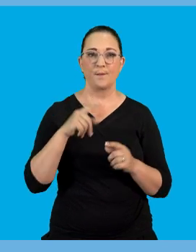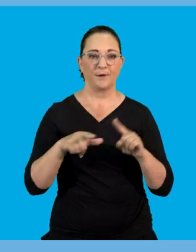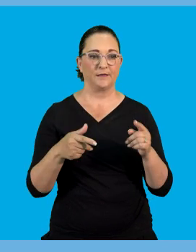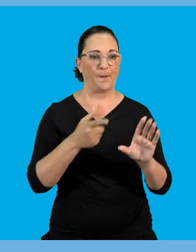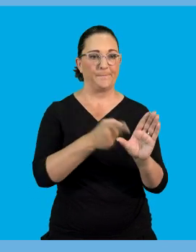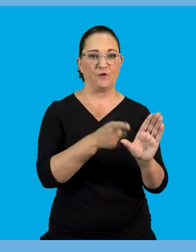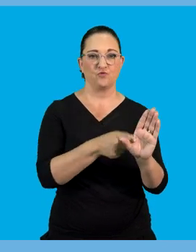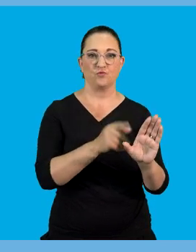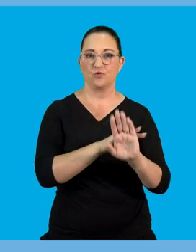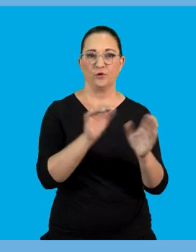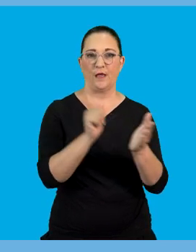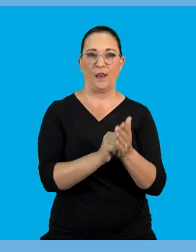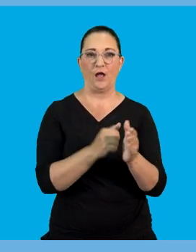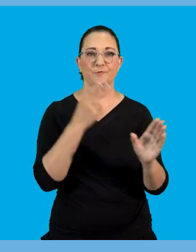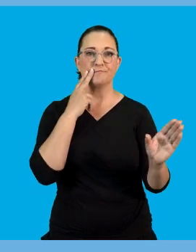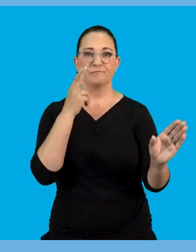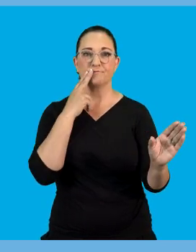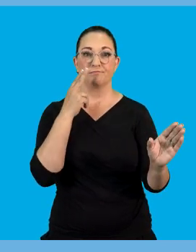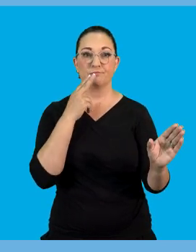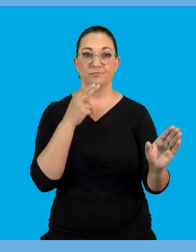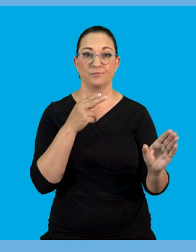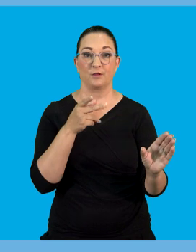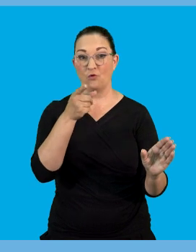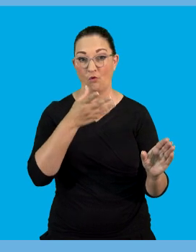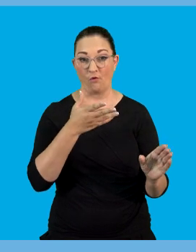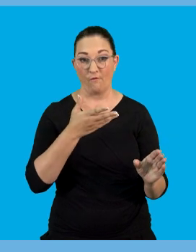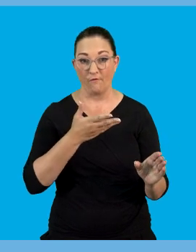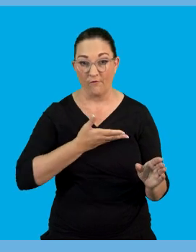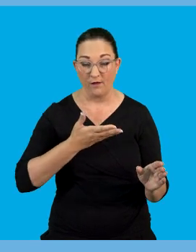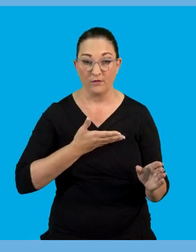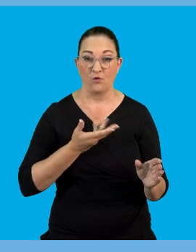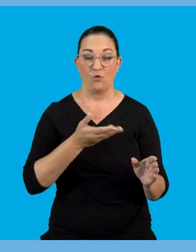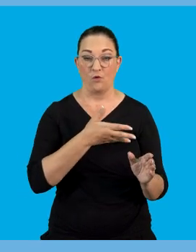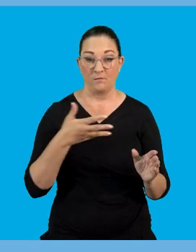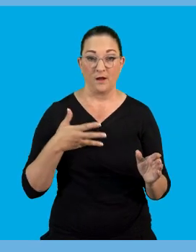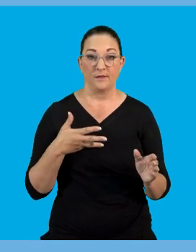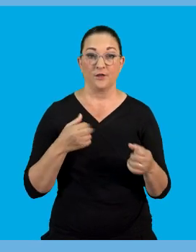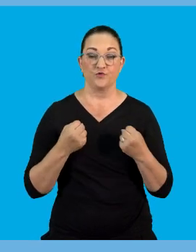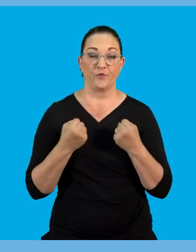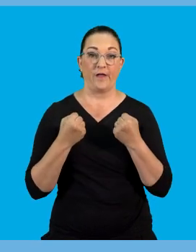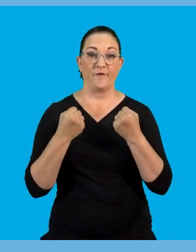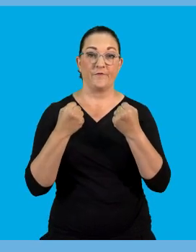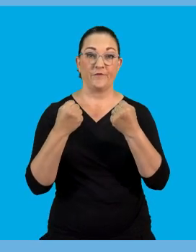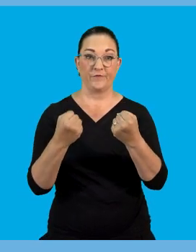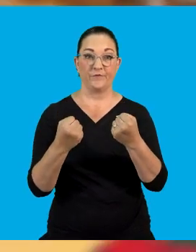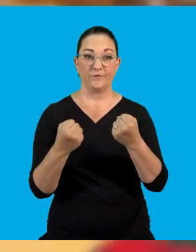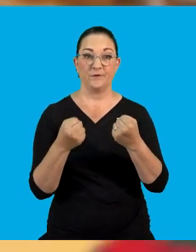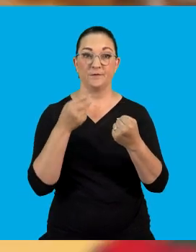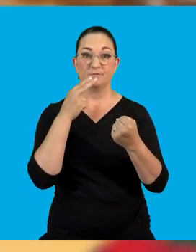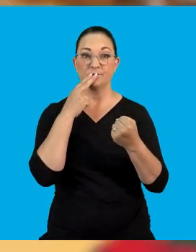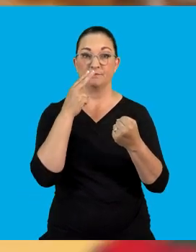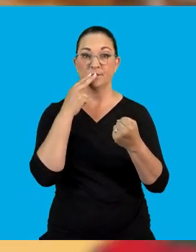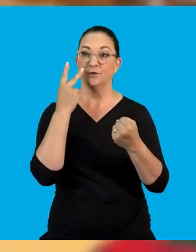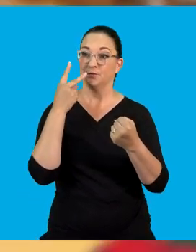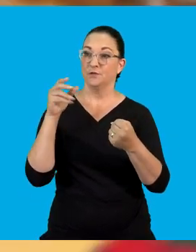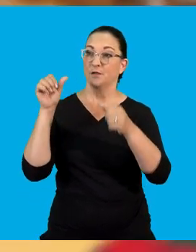near a petrol tank. Now whenever your dad or your mom or whoever that that that you know drives into a petrol station they would